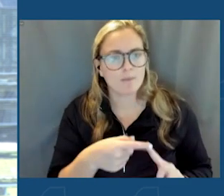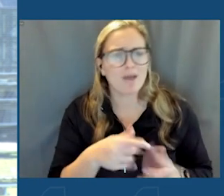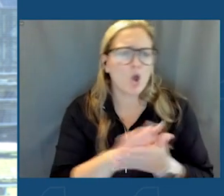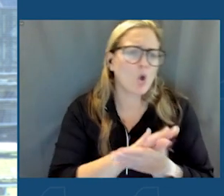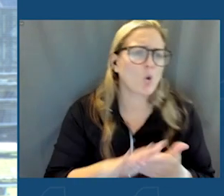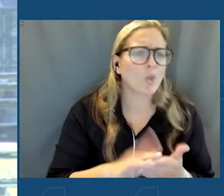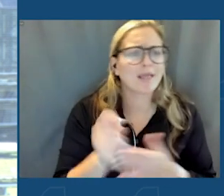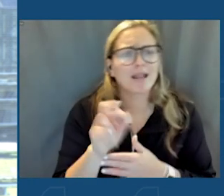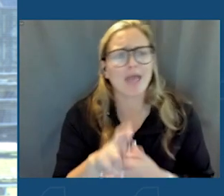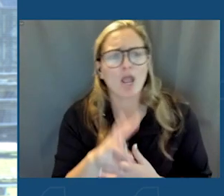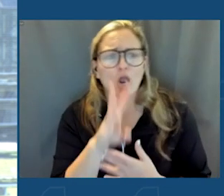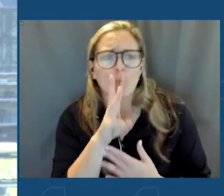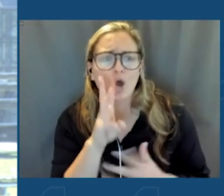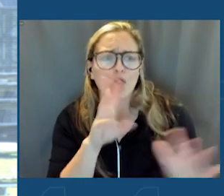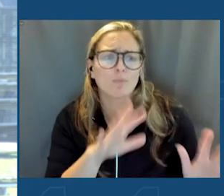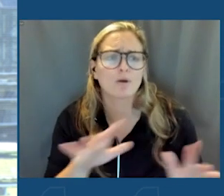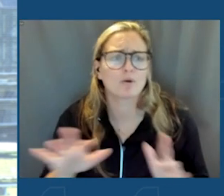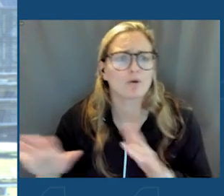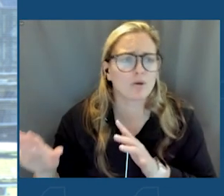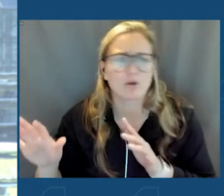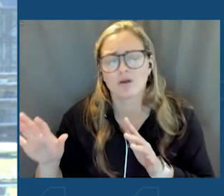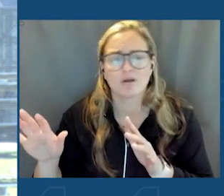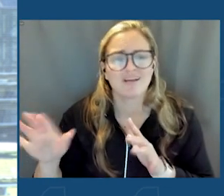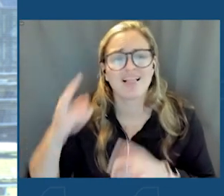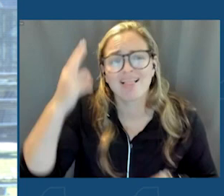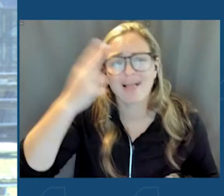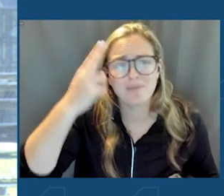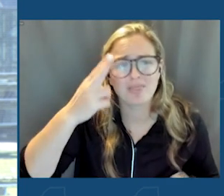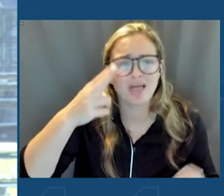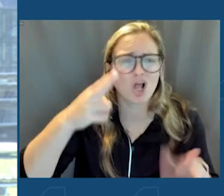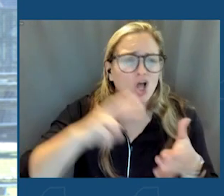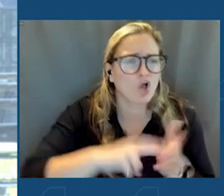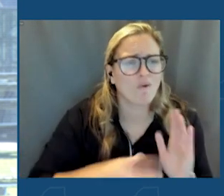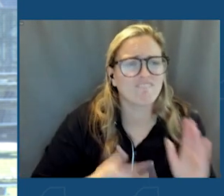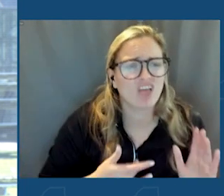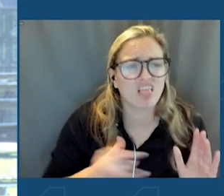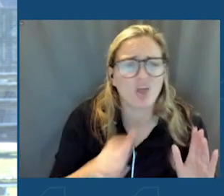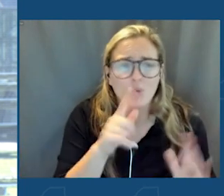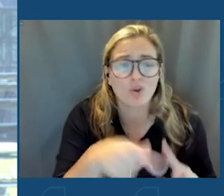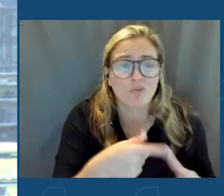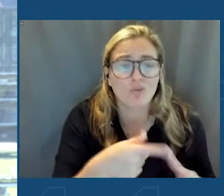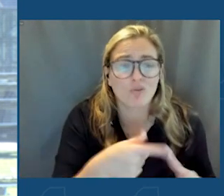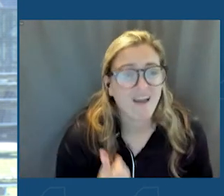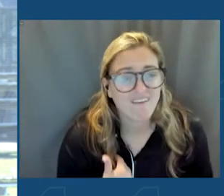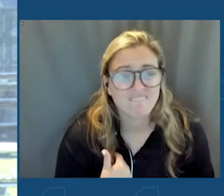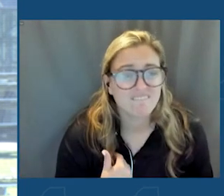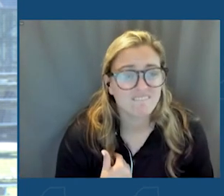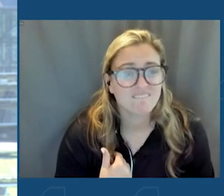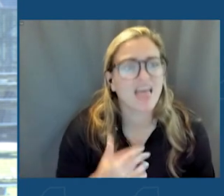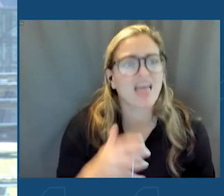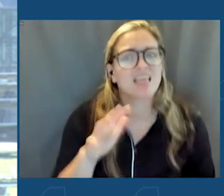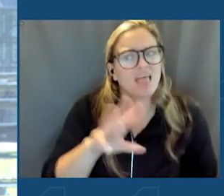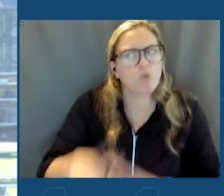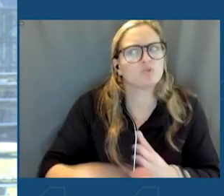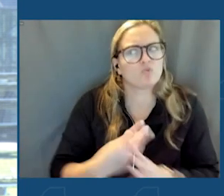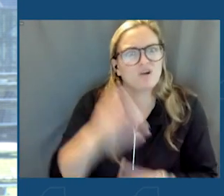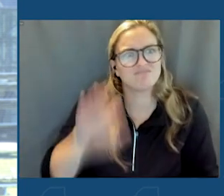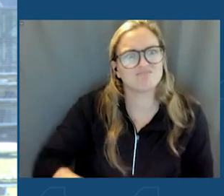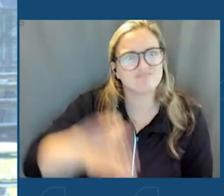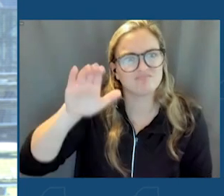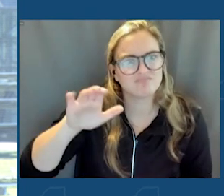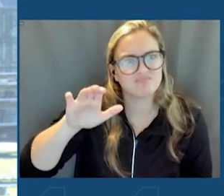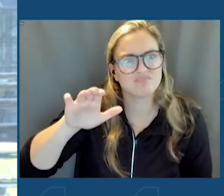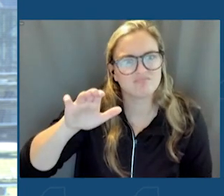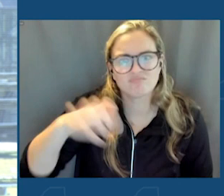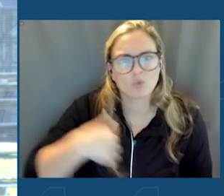water, in sort of, you know, hypothetical terms, what does it really feel like when you don't have it? That's the world I lived in. I lived in a world that